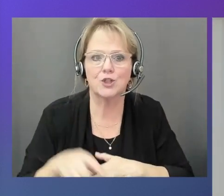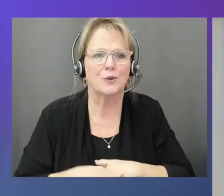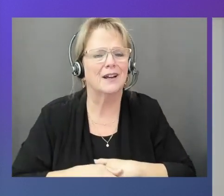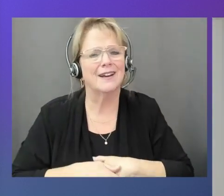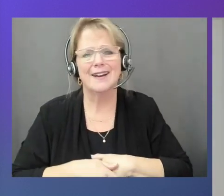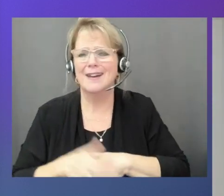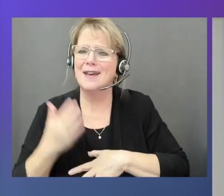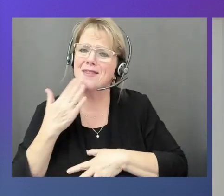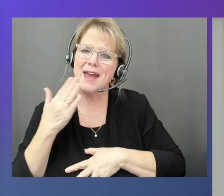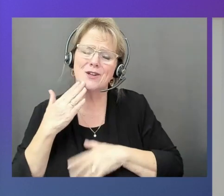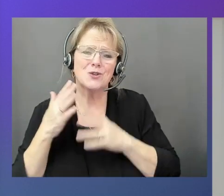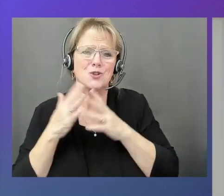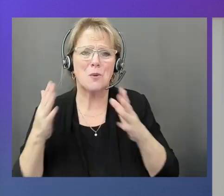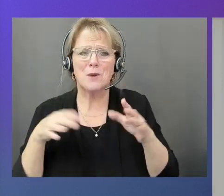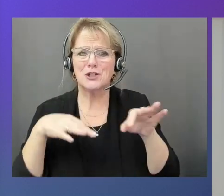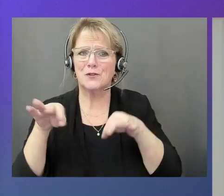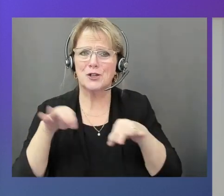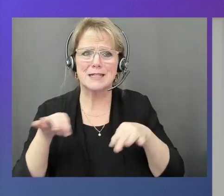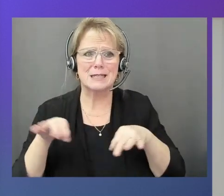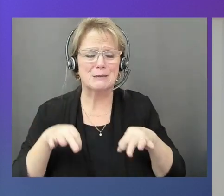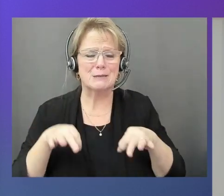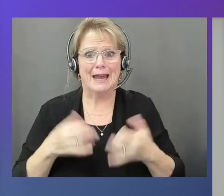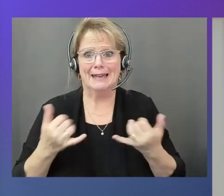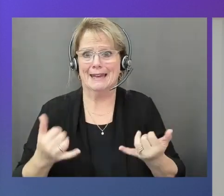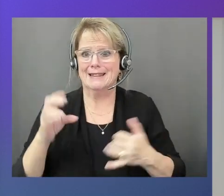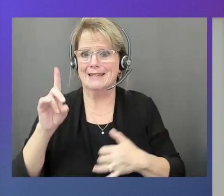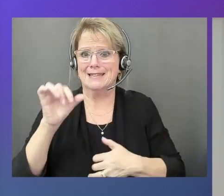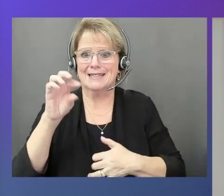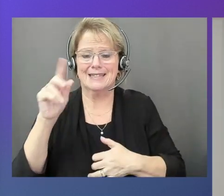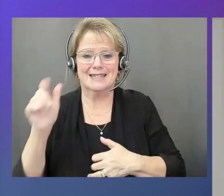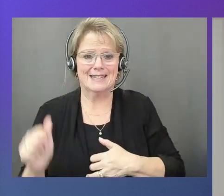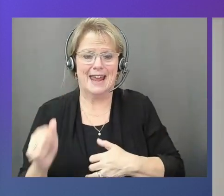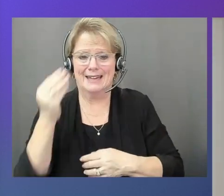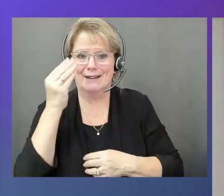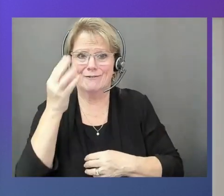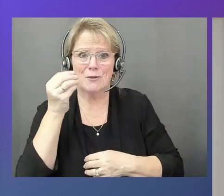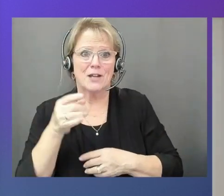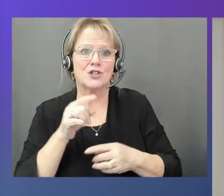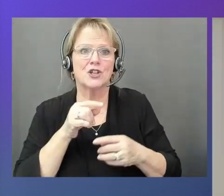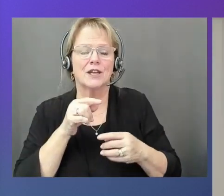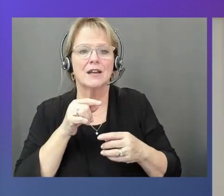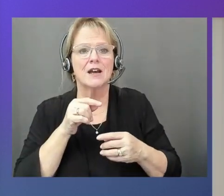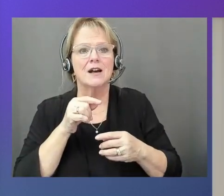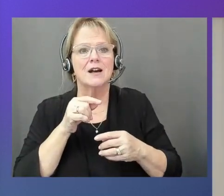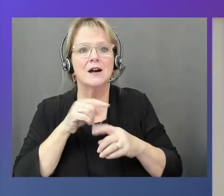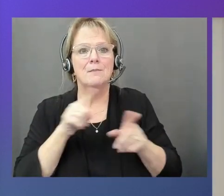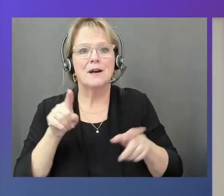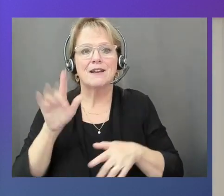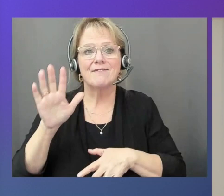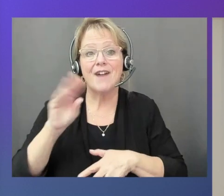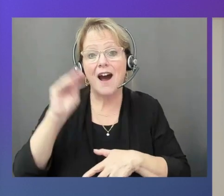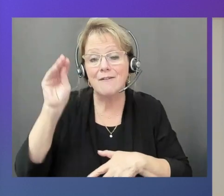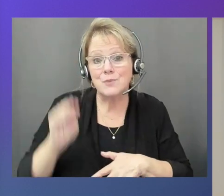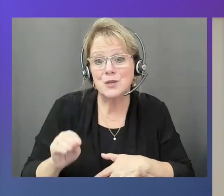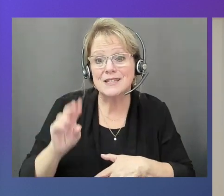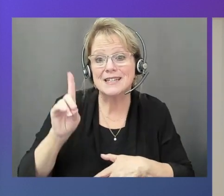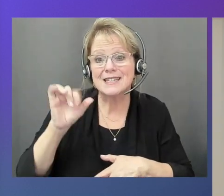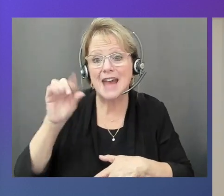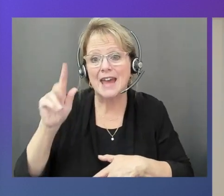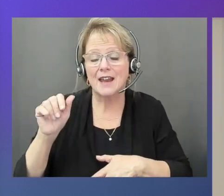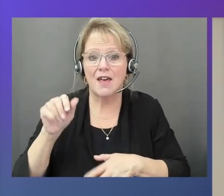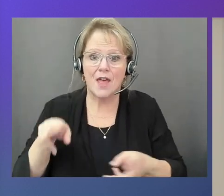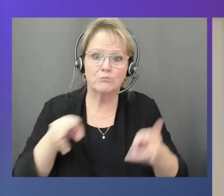explaining the automotive data journey. But we talked only about this 5% data that actually gets to the cloud. So